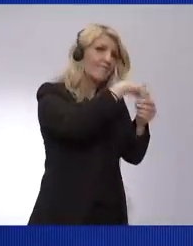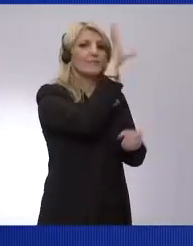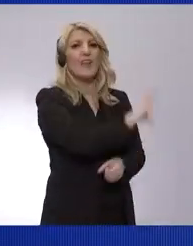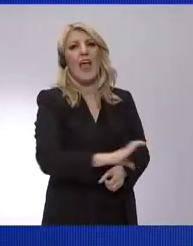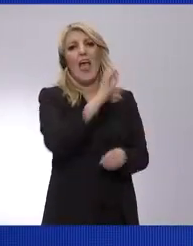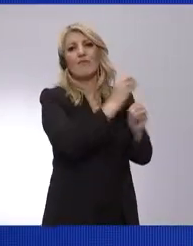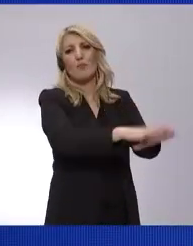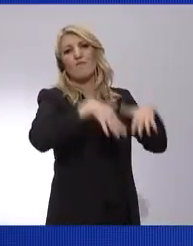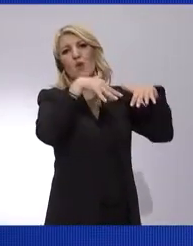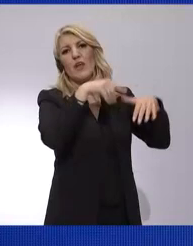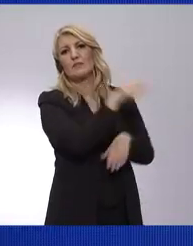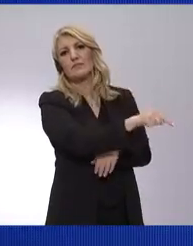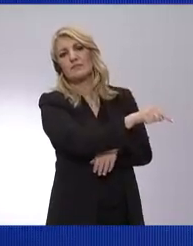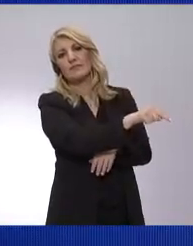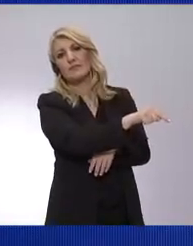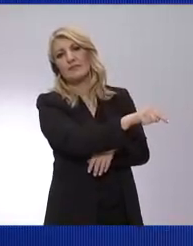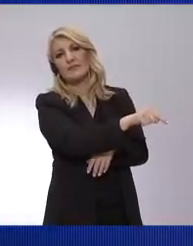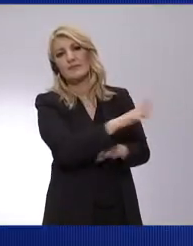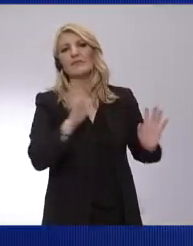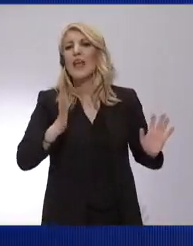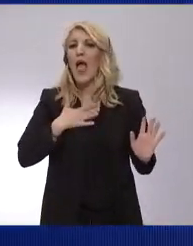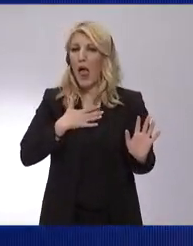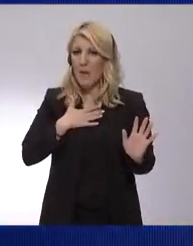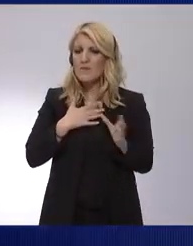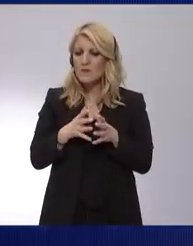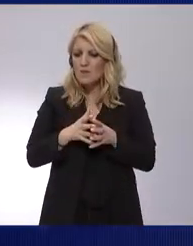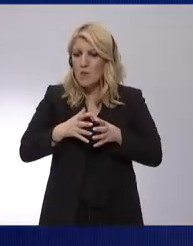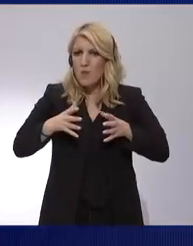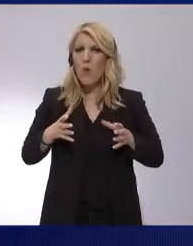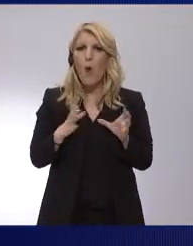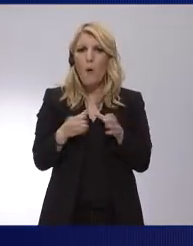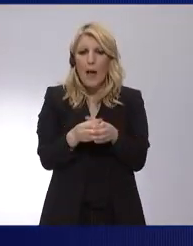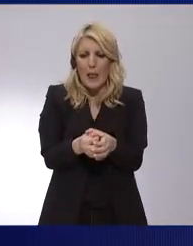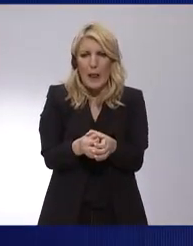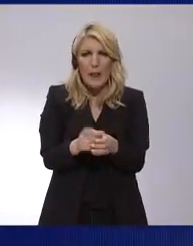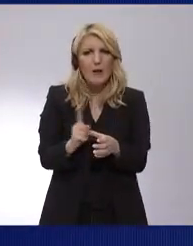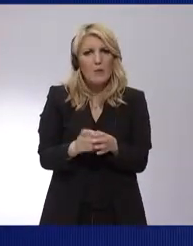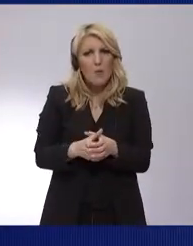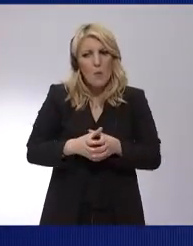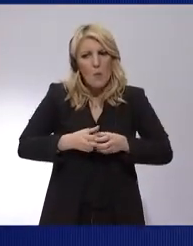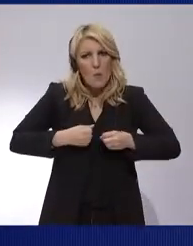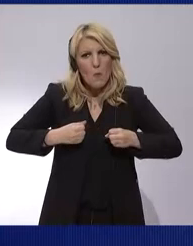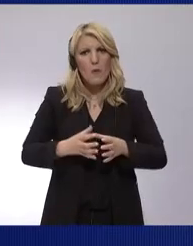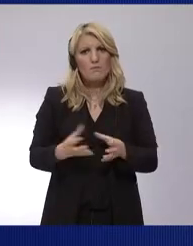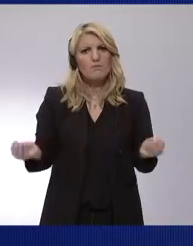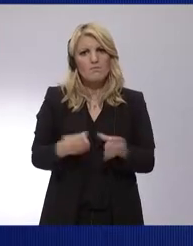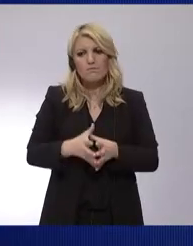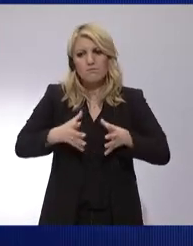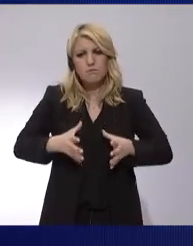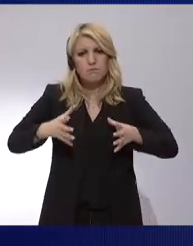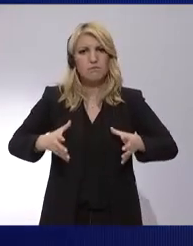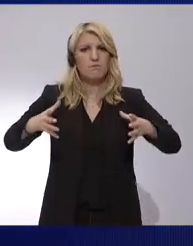shape all the important decisions there. We are, dear colleagues, the biggest party on the council table.